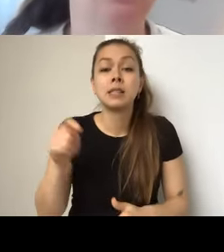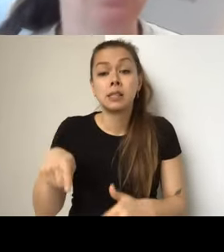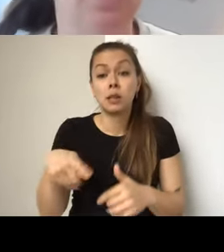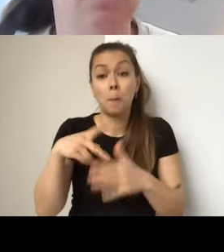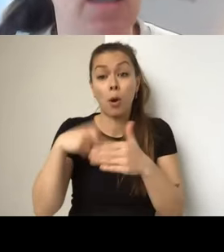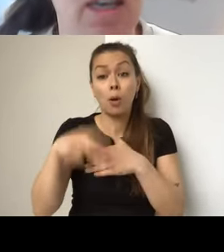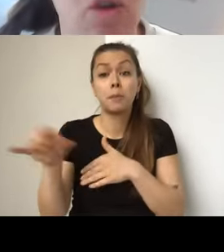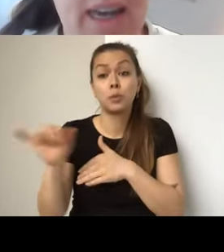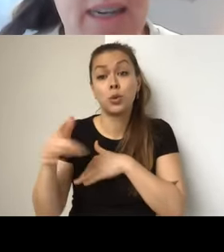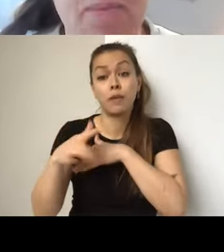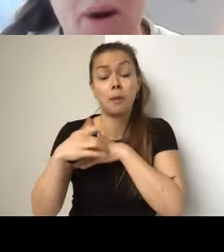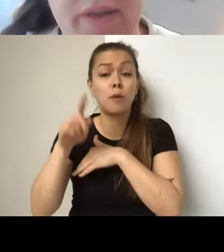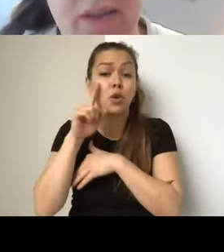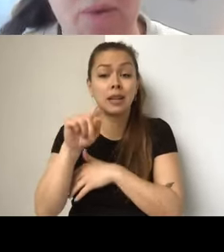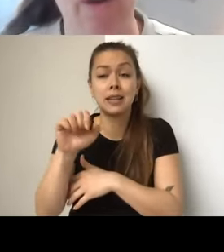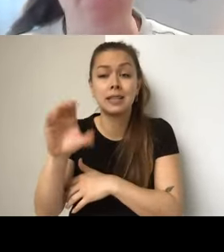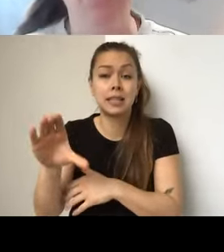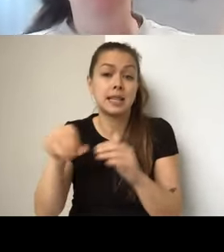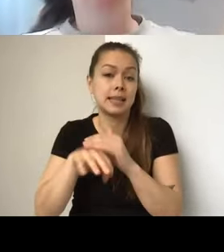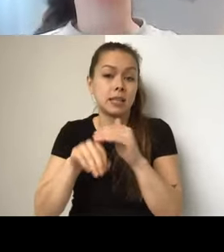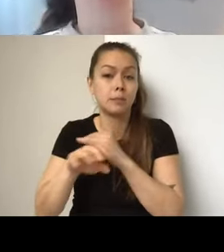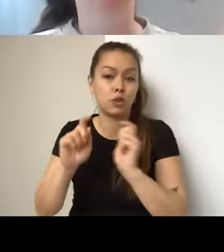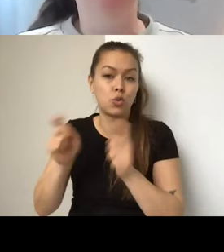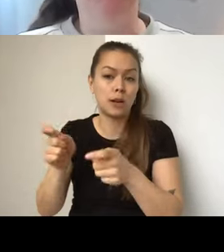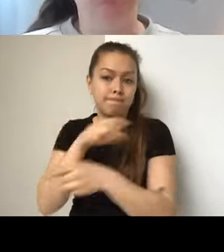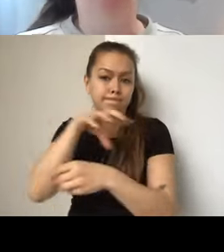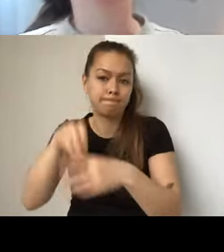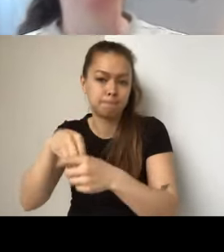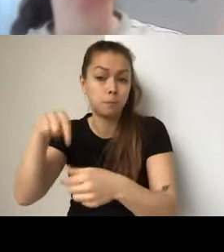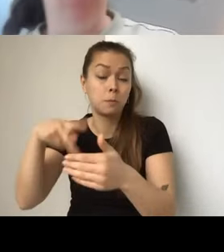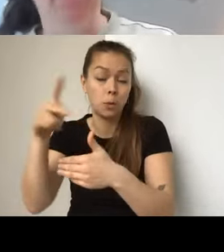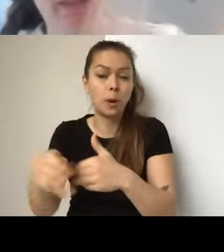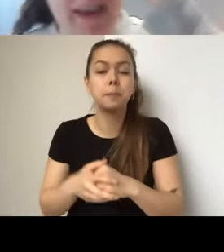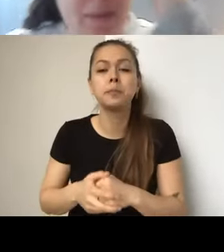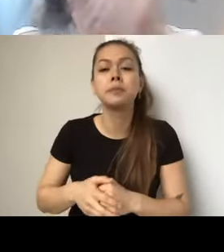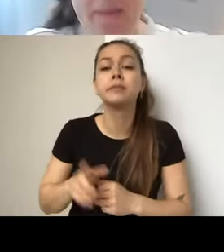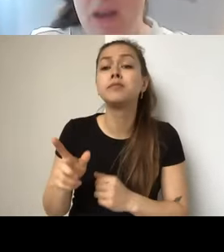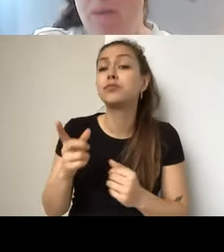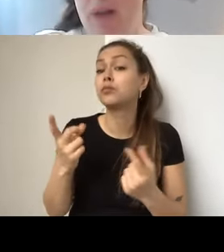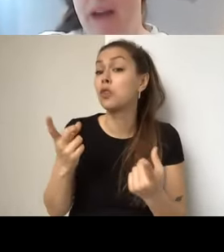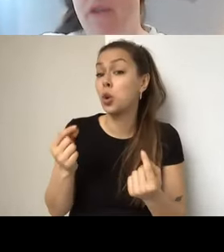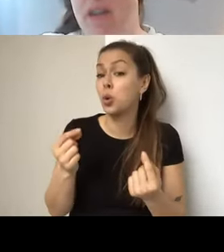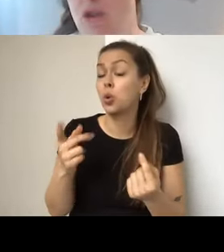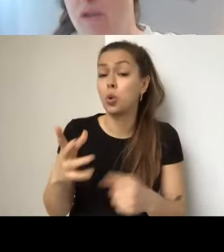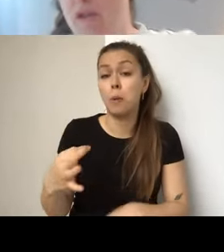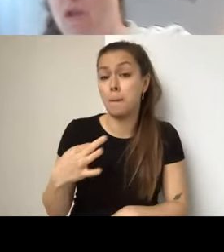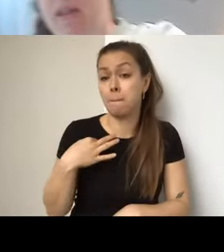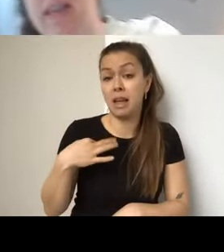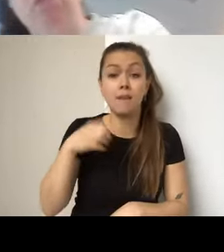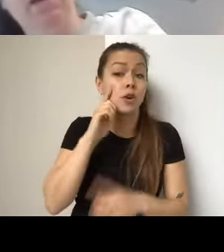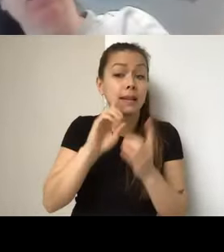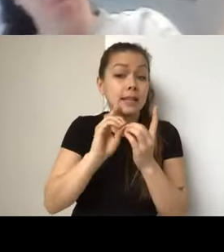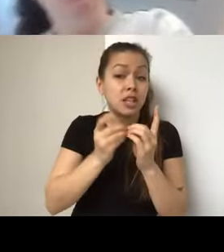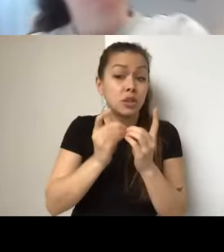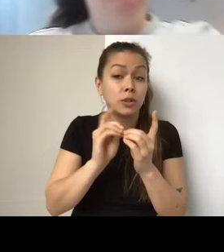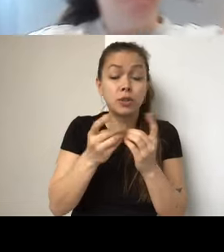TAC's Accessibility Grant as part of this program. So this would be something that you apply for at the same time that you apply for the Digital Solutions